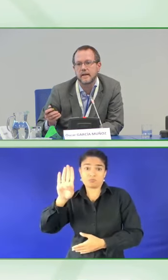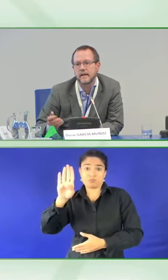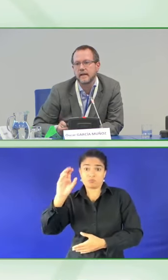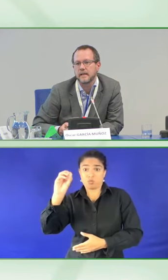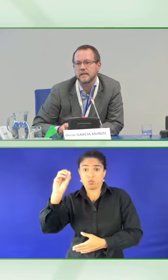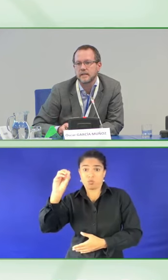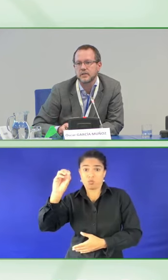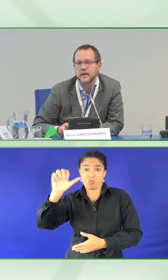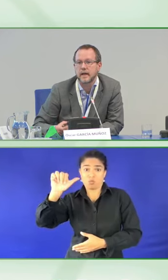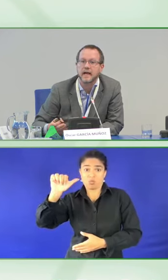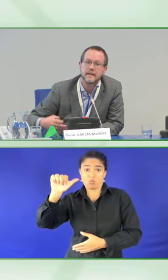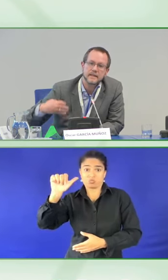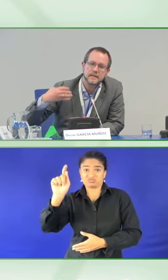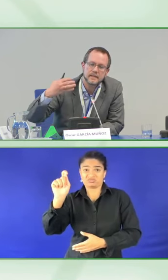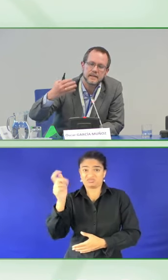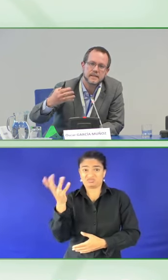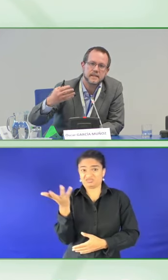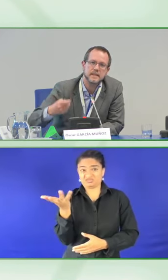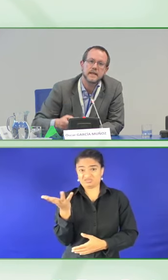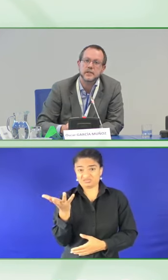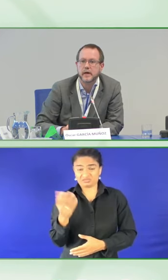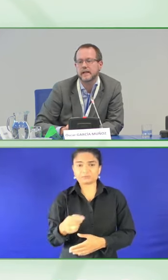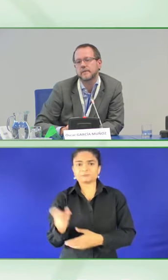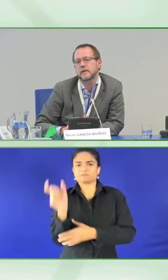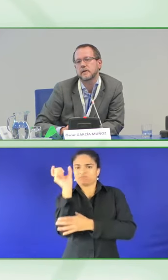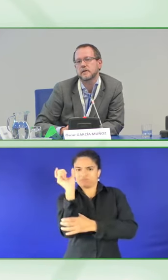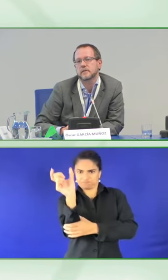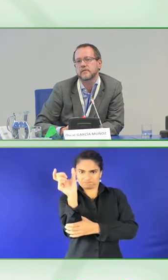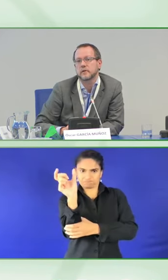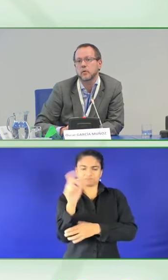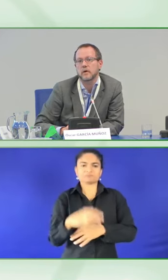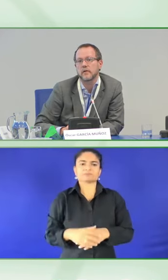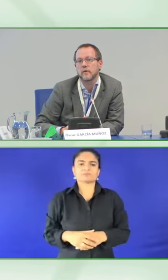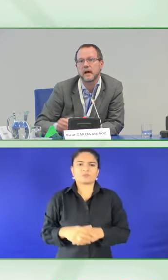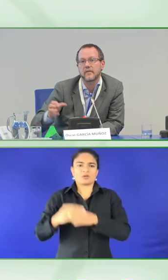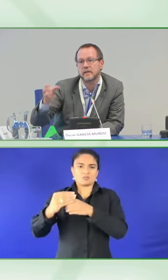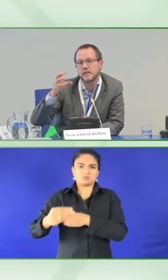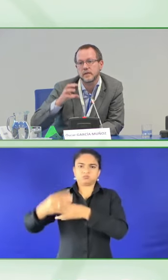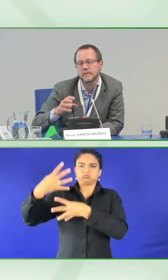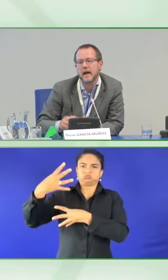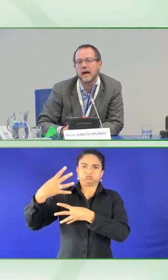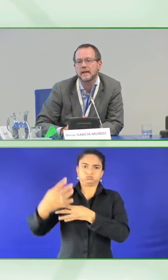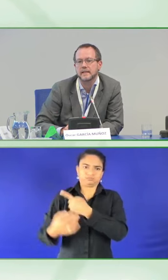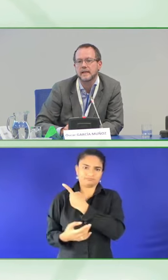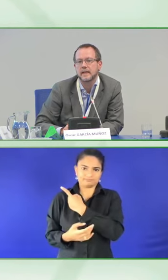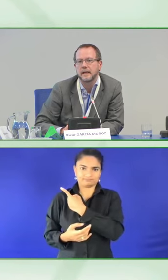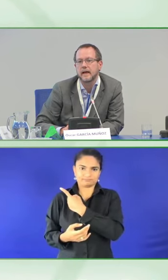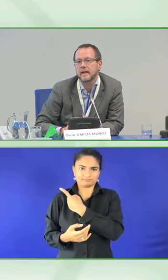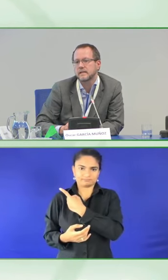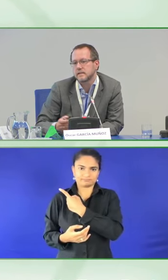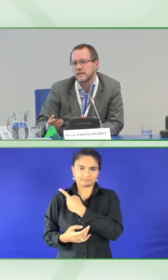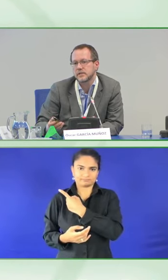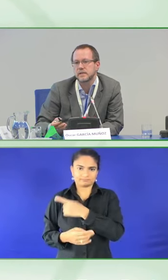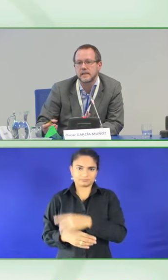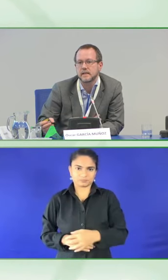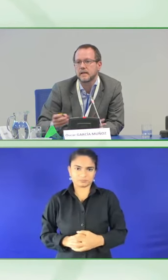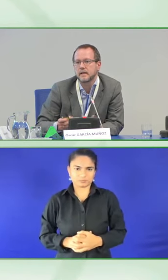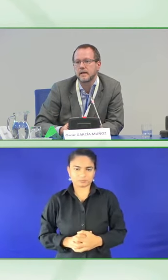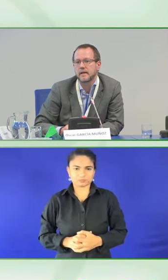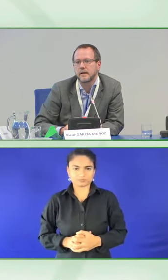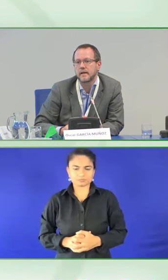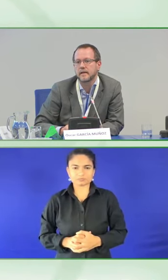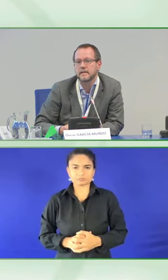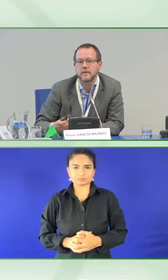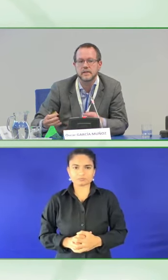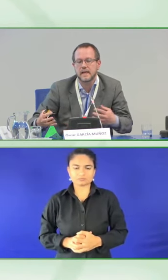in the dictionary. And this is the intranet, because for the workflow, we have an intranet behind that. And as you see,